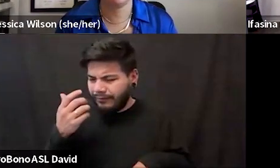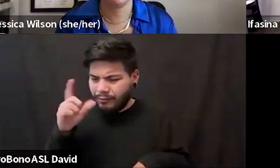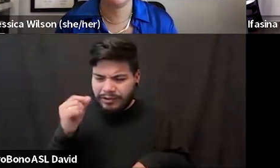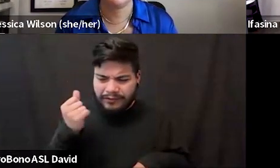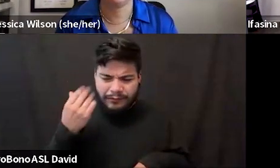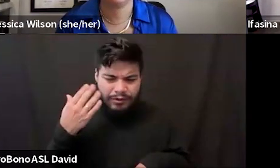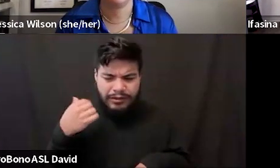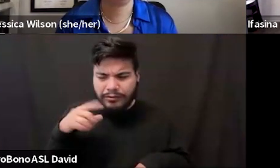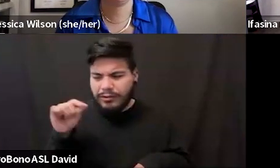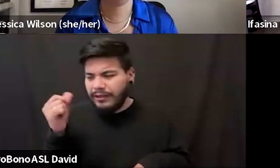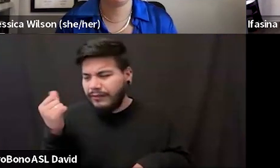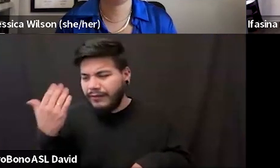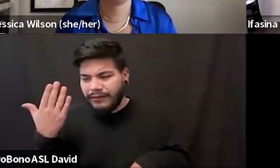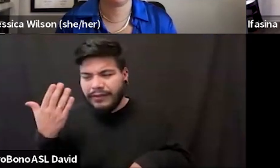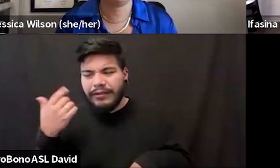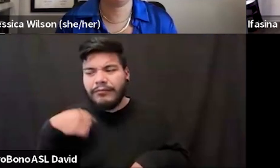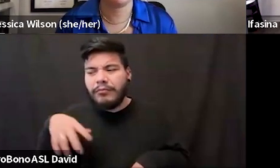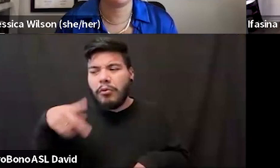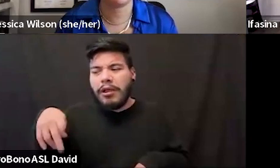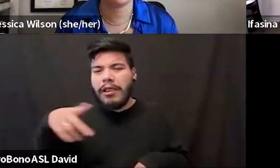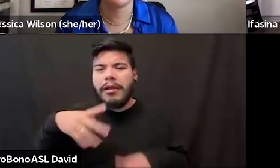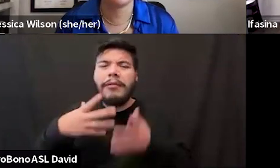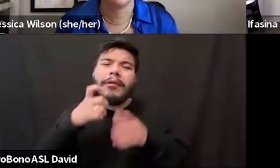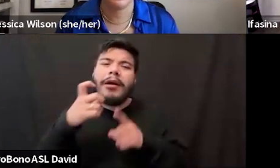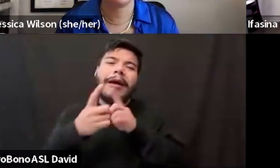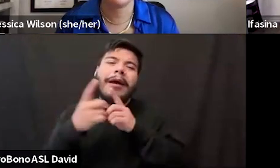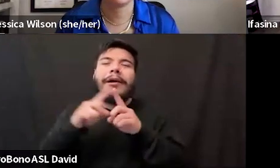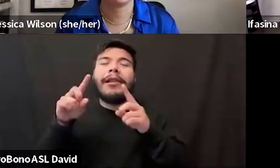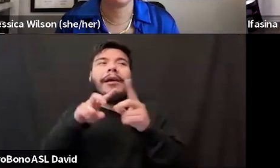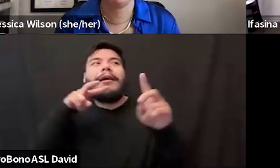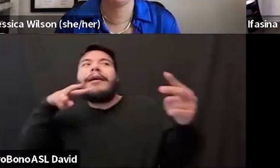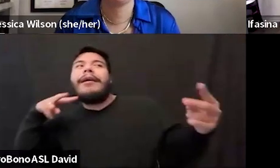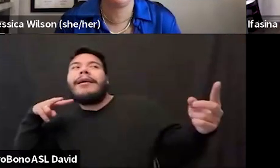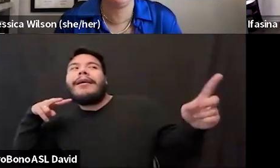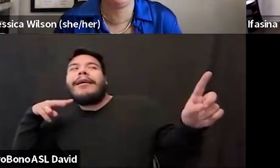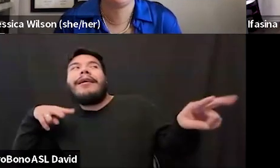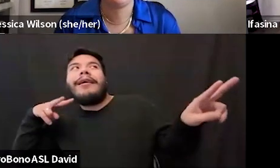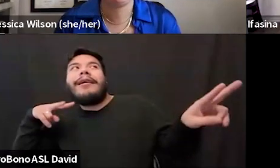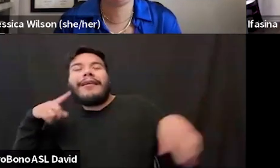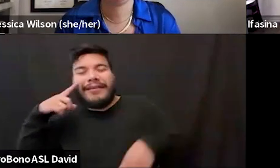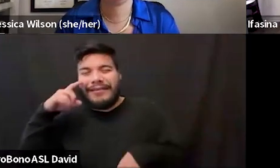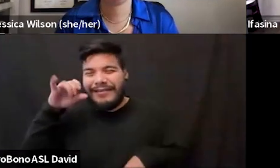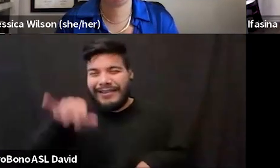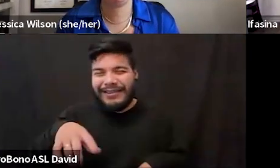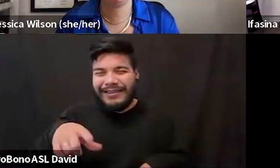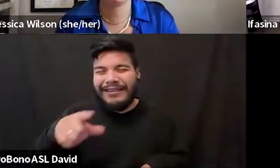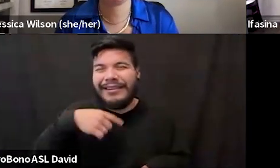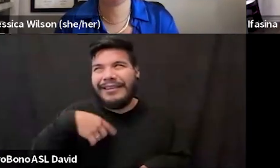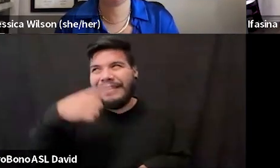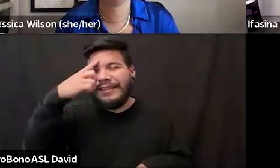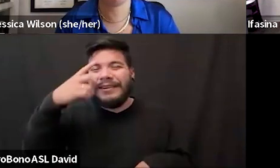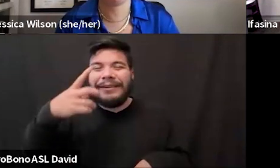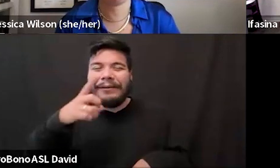2013 in Portland, maybe not met, just like admired from afar. I think is what it was like a little